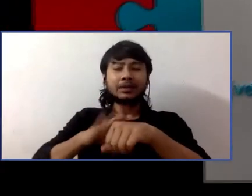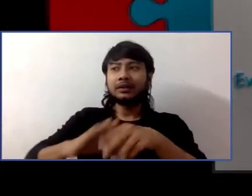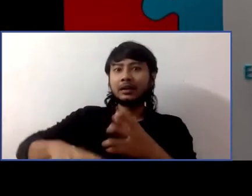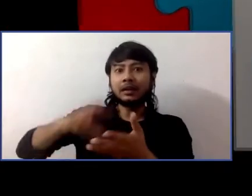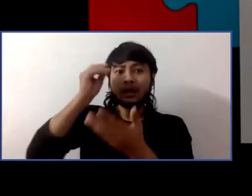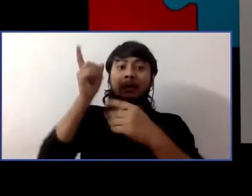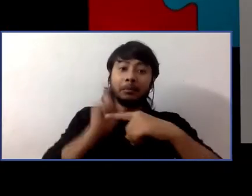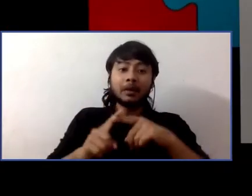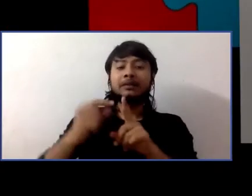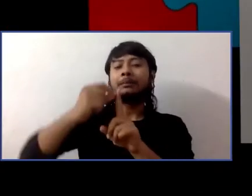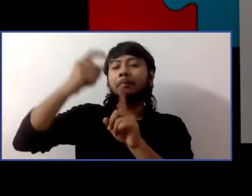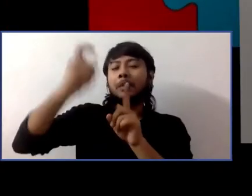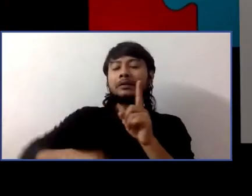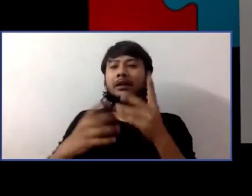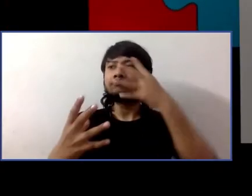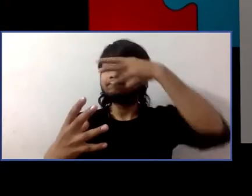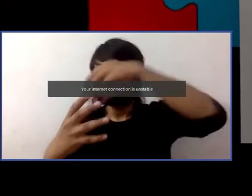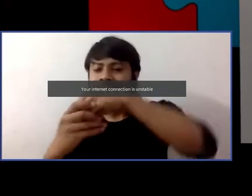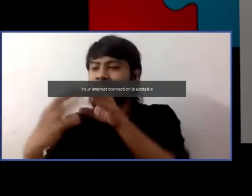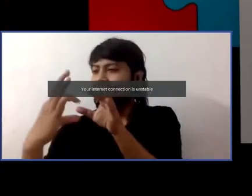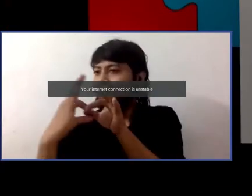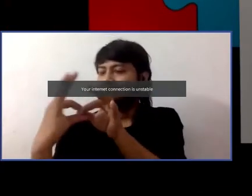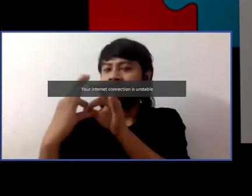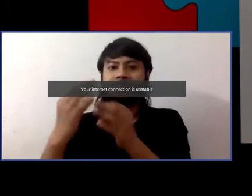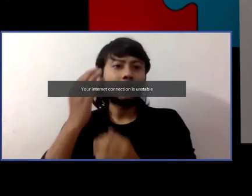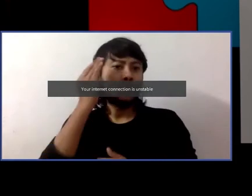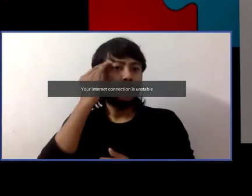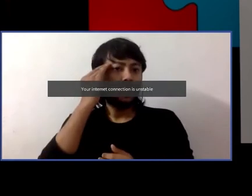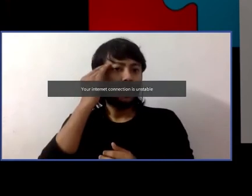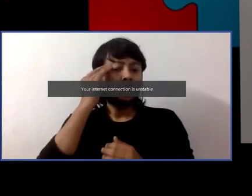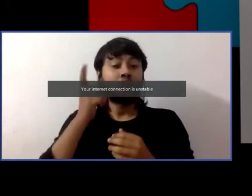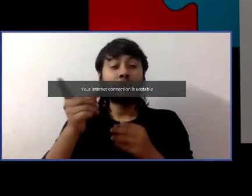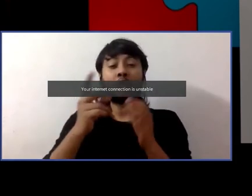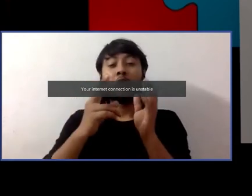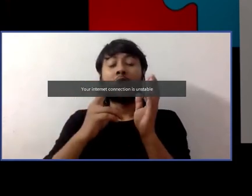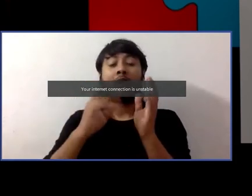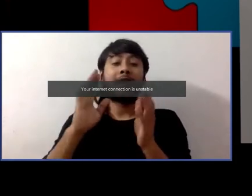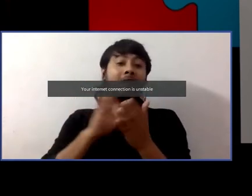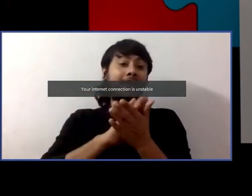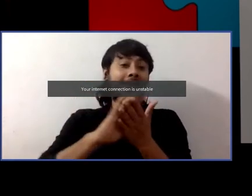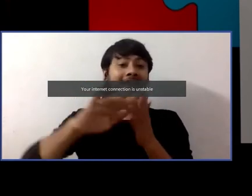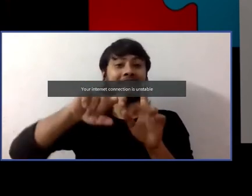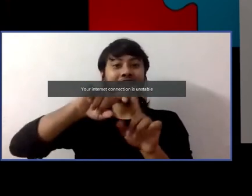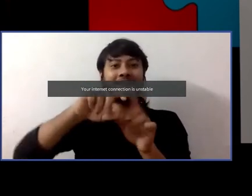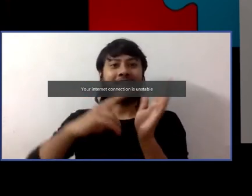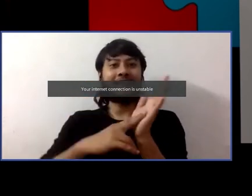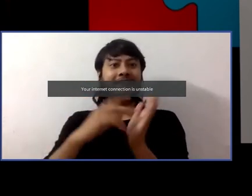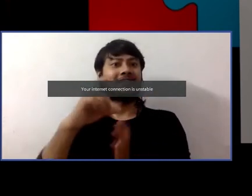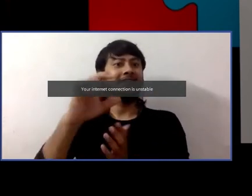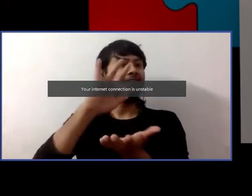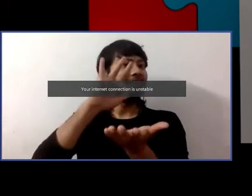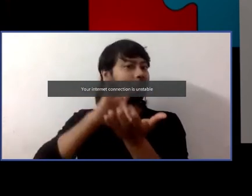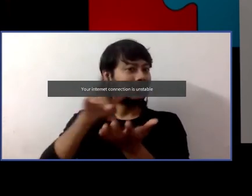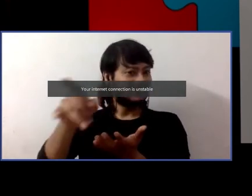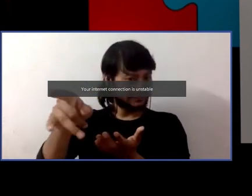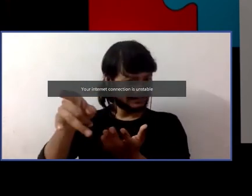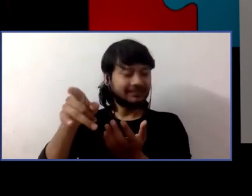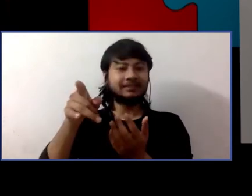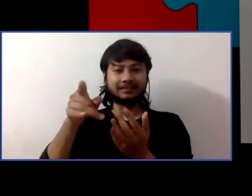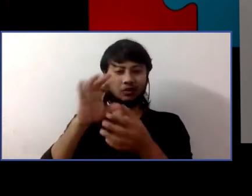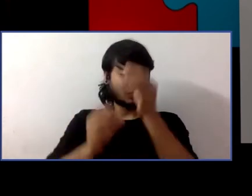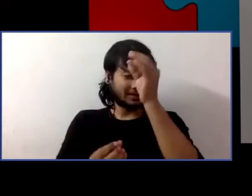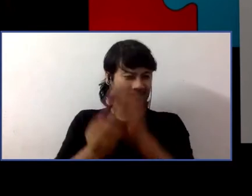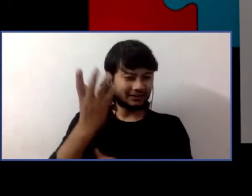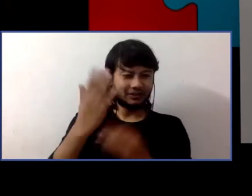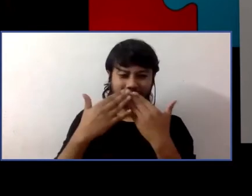myself. But it was also great to work with the Helen Keller National Center, because I knew from the start of this process that I wanted to cast a DeafBlind actor.